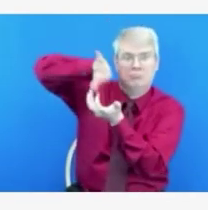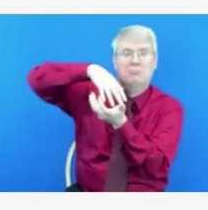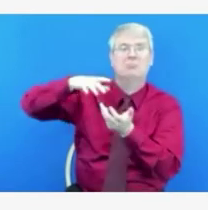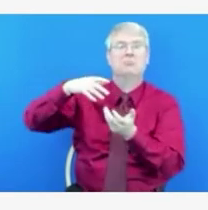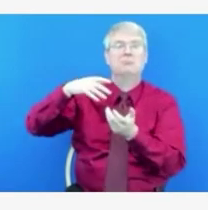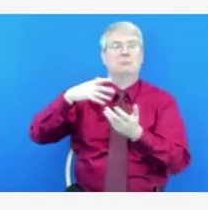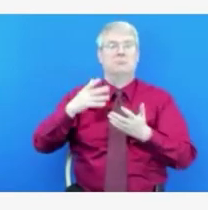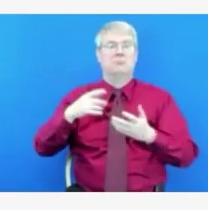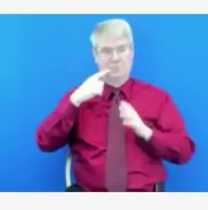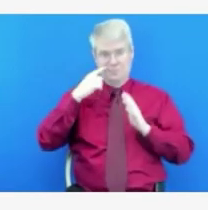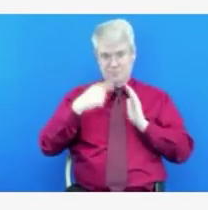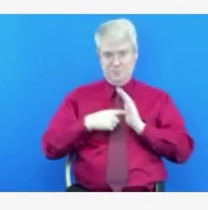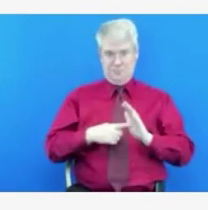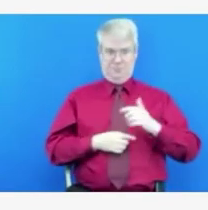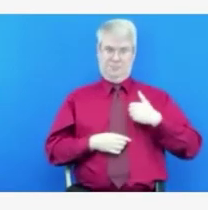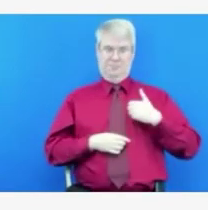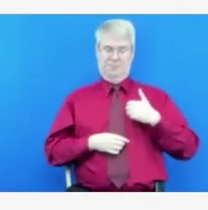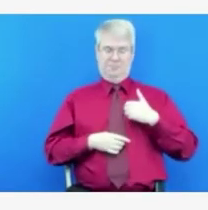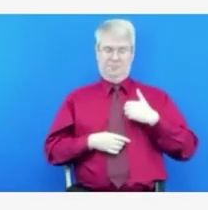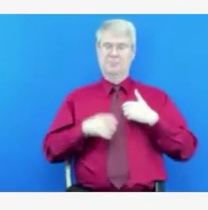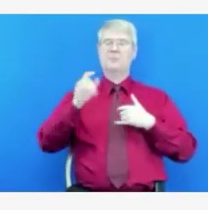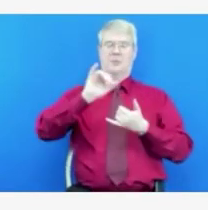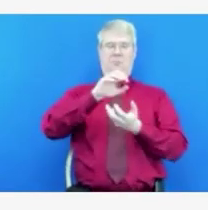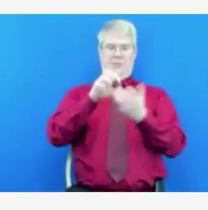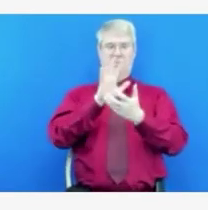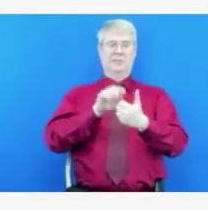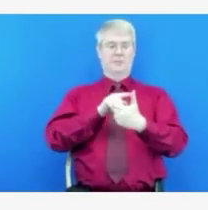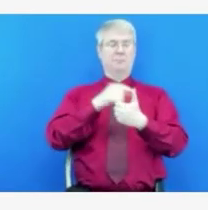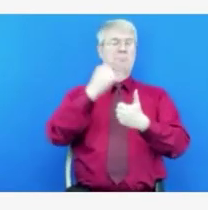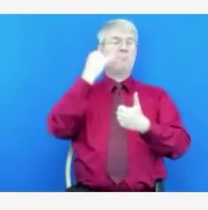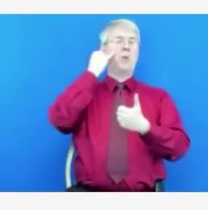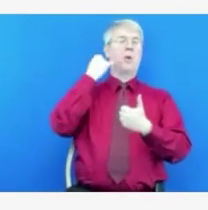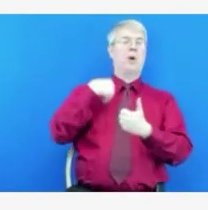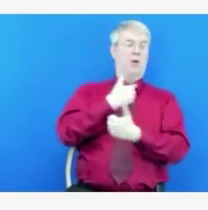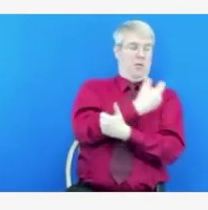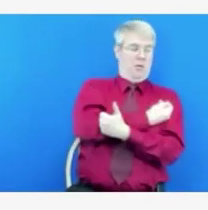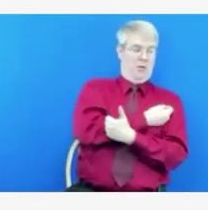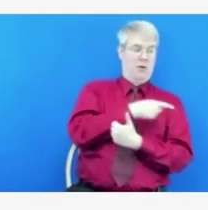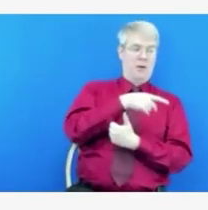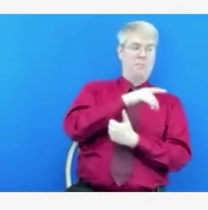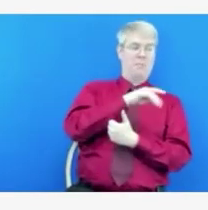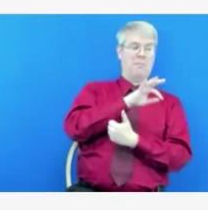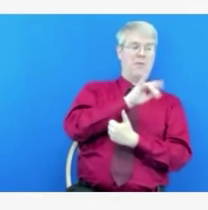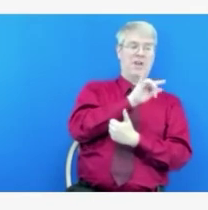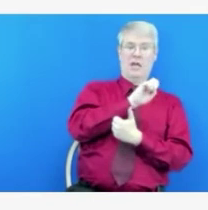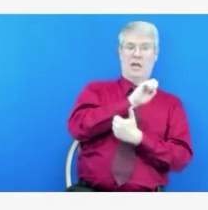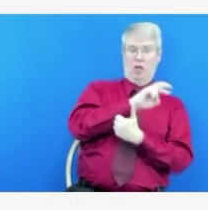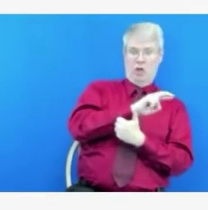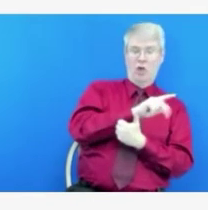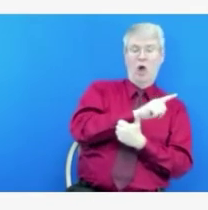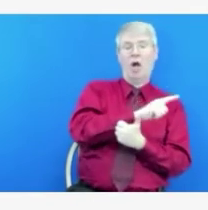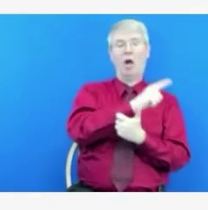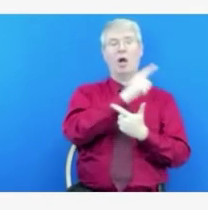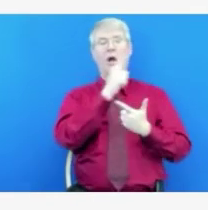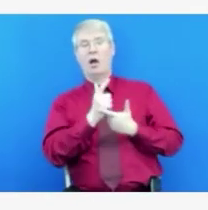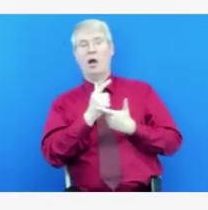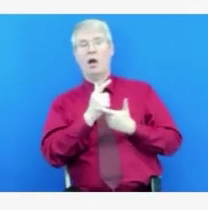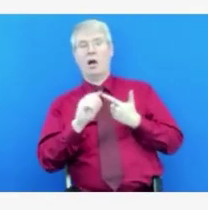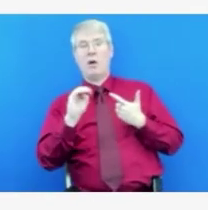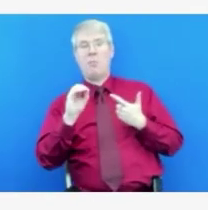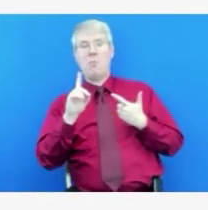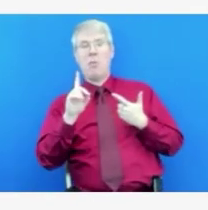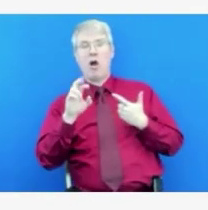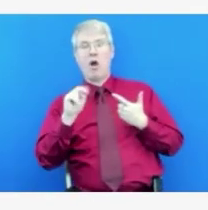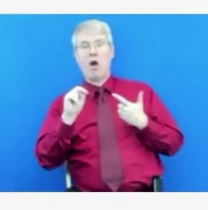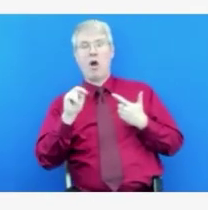consider those folks up to date or completely vaccinated, even though that's not a recommended process? And similarly,